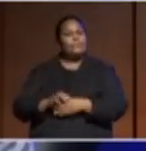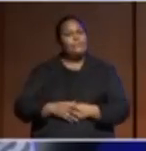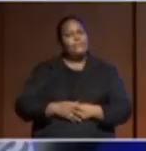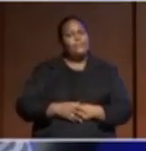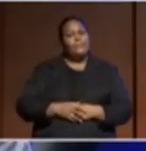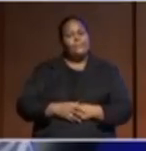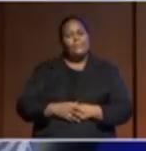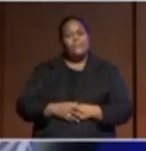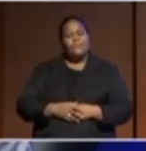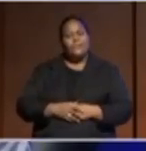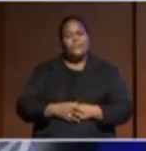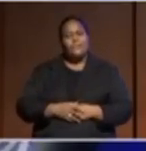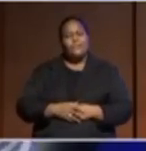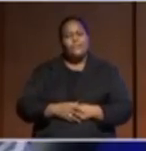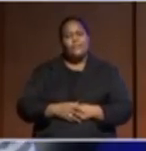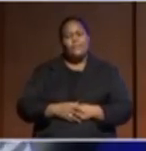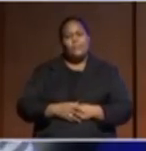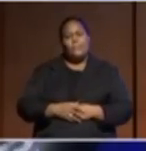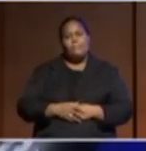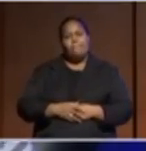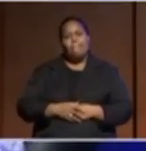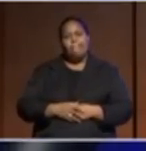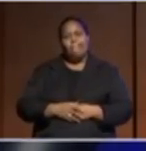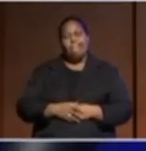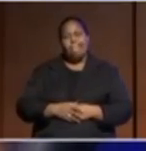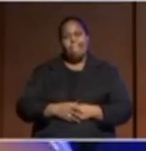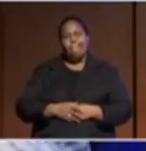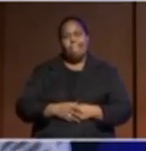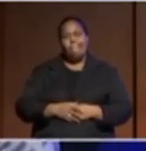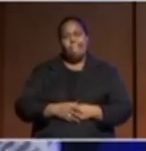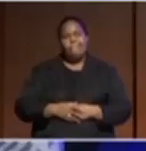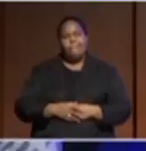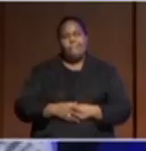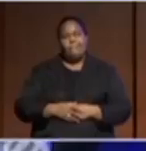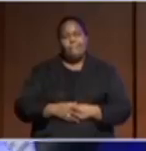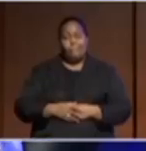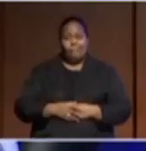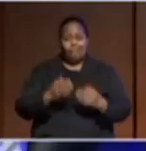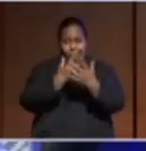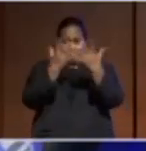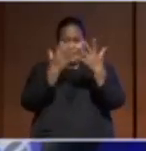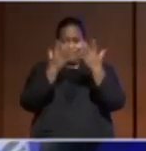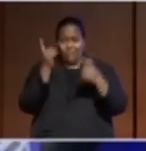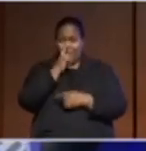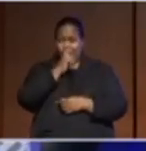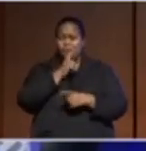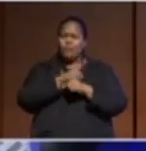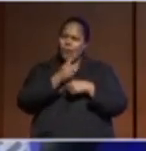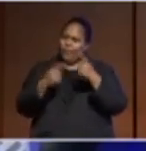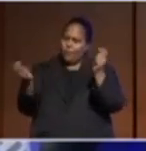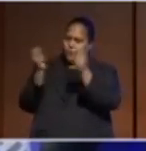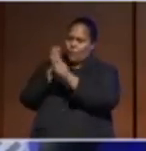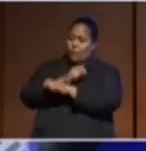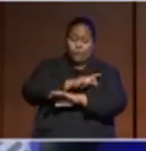So, I, and I think we, you know, people talk about change. I think for us in the Pacific, we